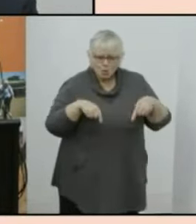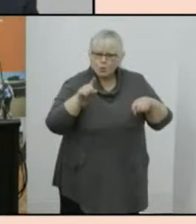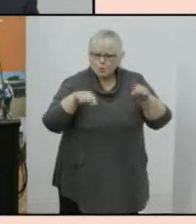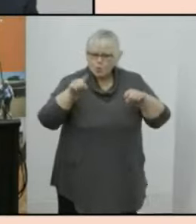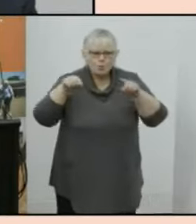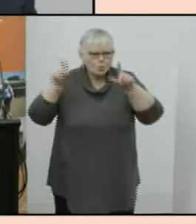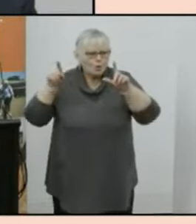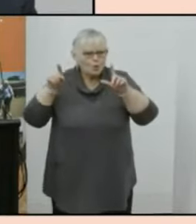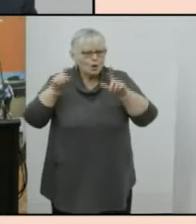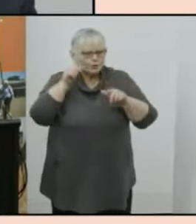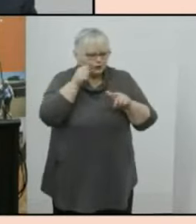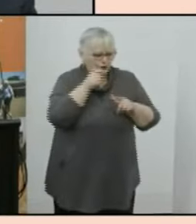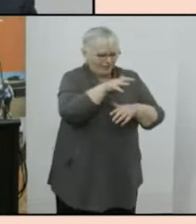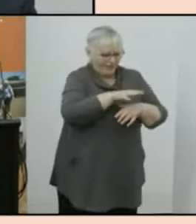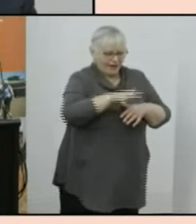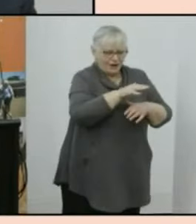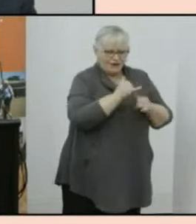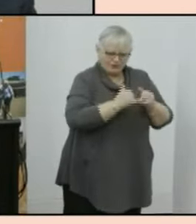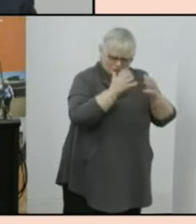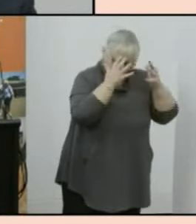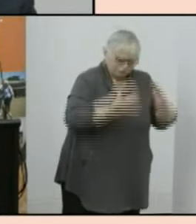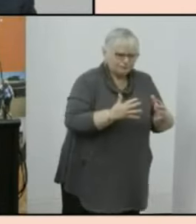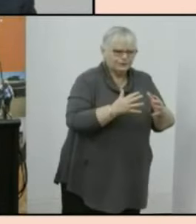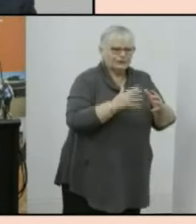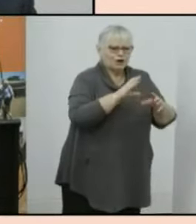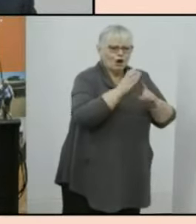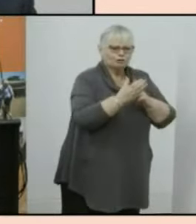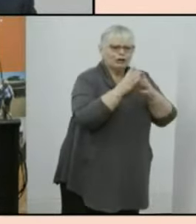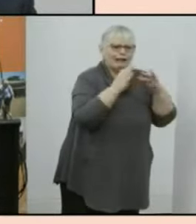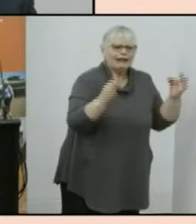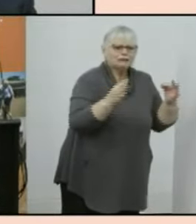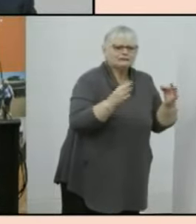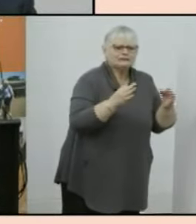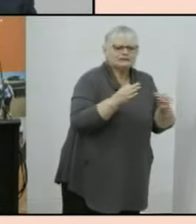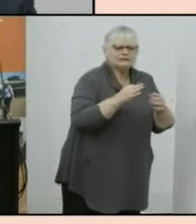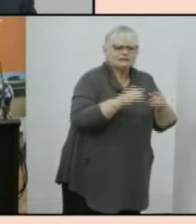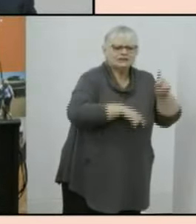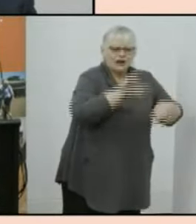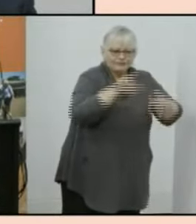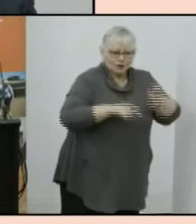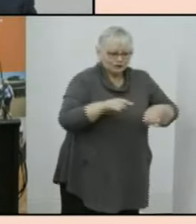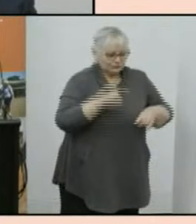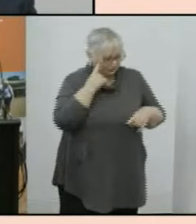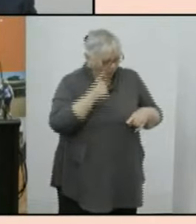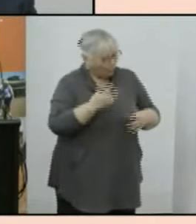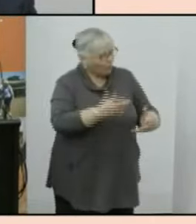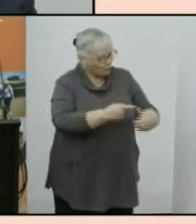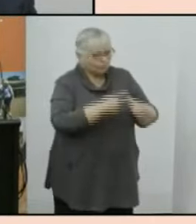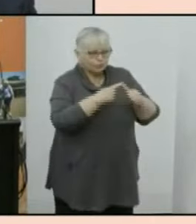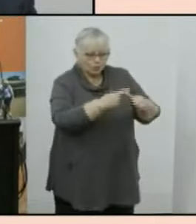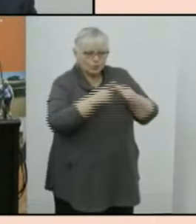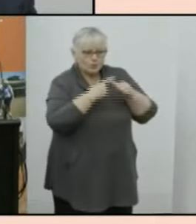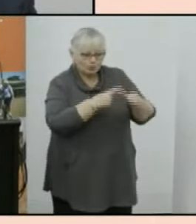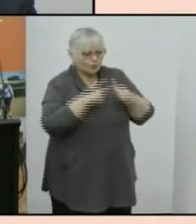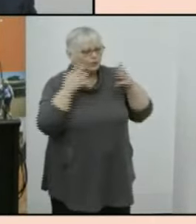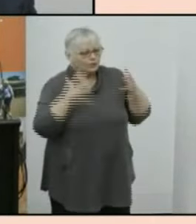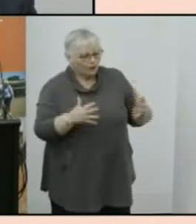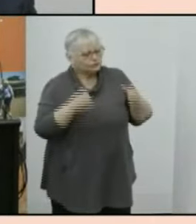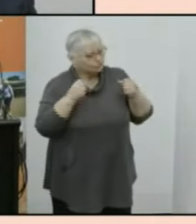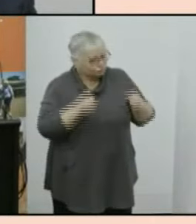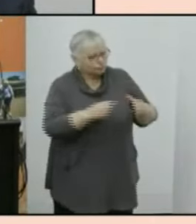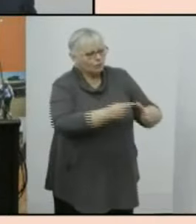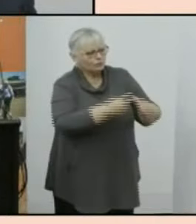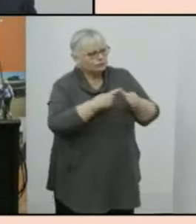that we knew were heavily culturally and linguistically diverse and we were delighted that we were getting really strong response across the board there